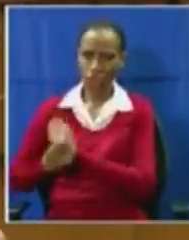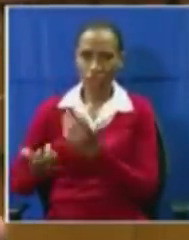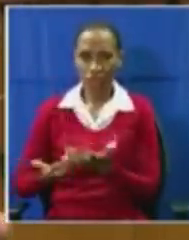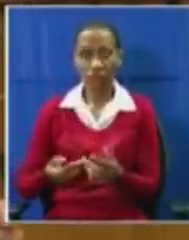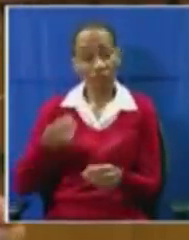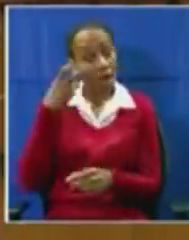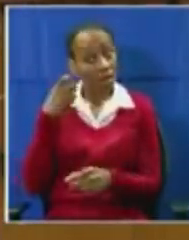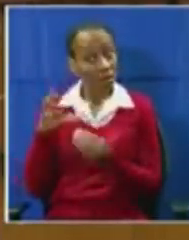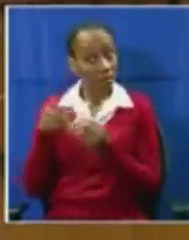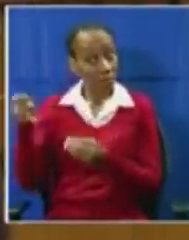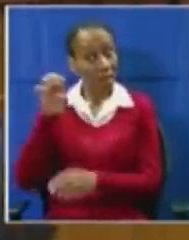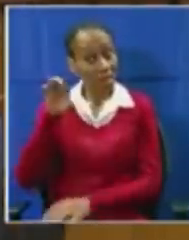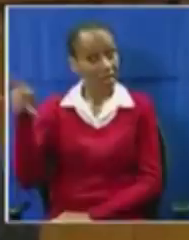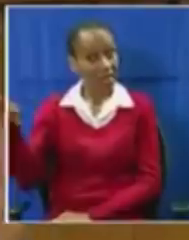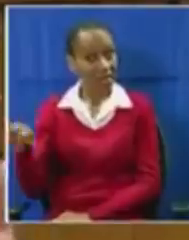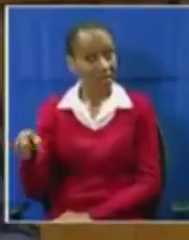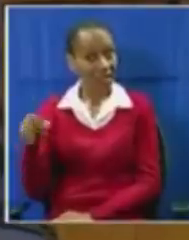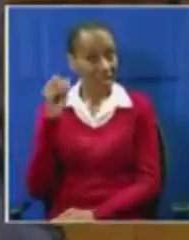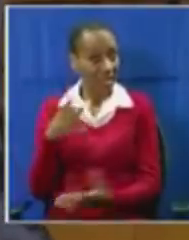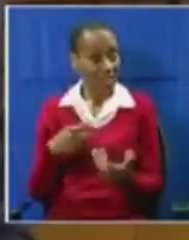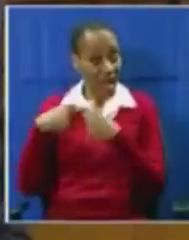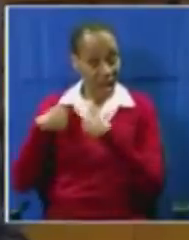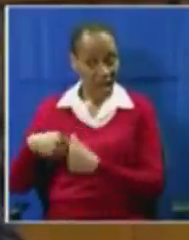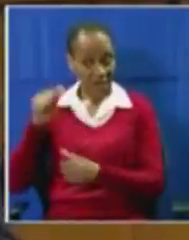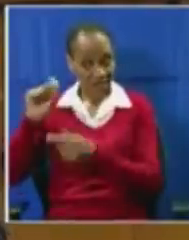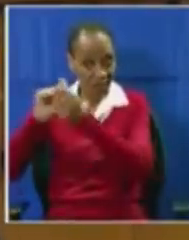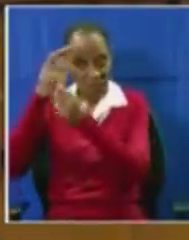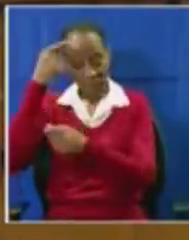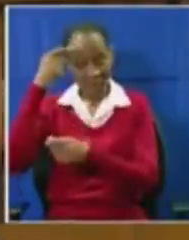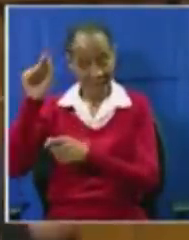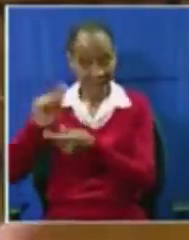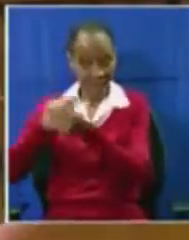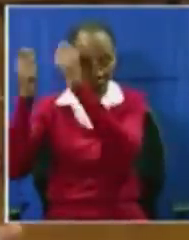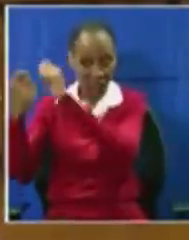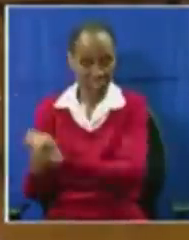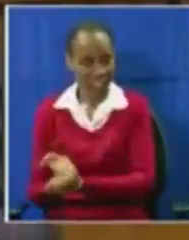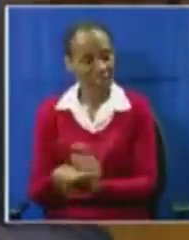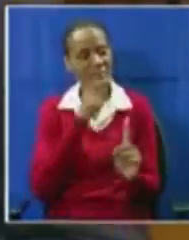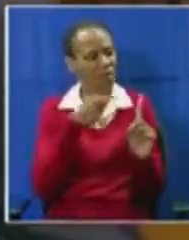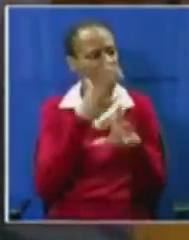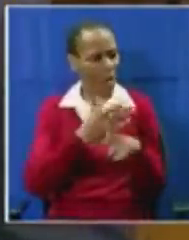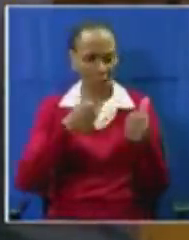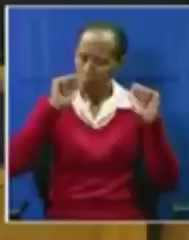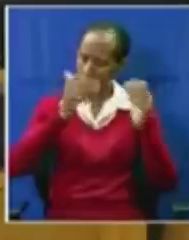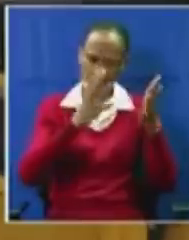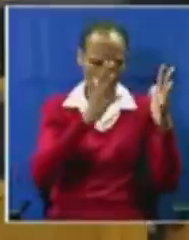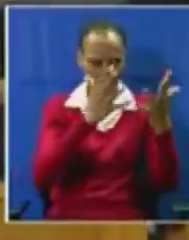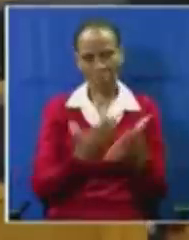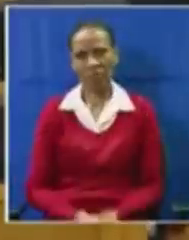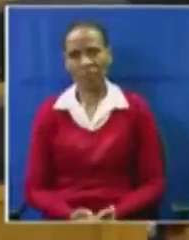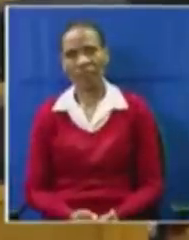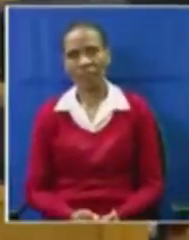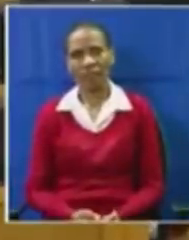podium. If you've been able to change their hearts and minds. Ah, you've done well. And I think that